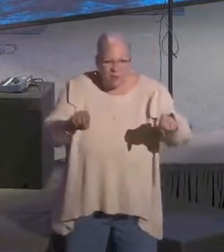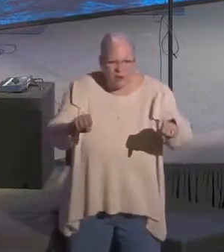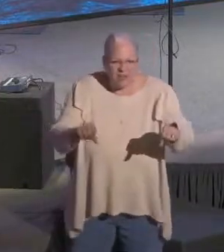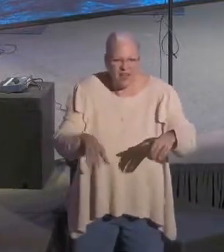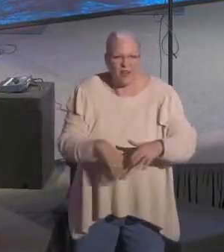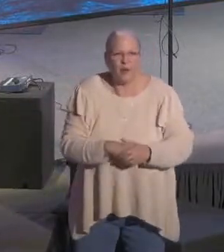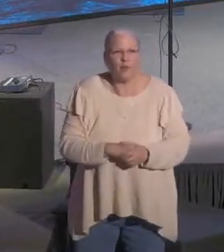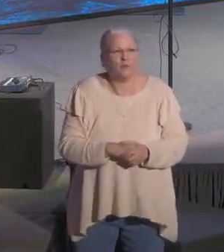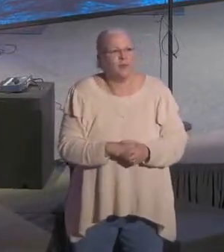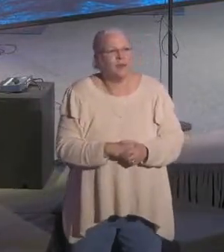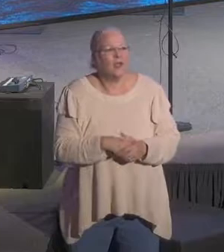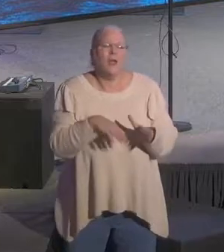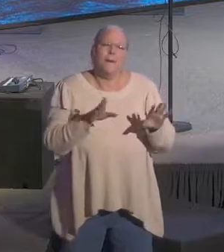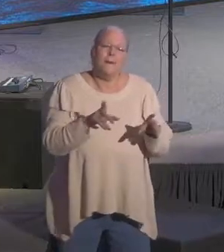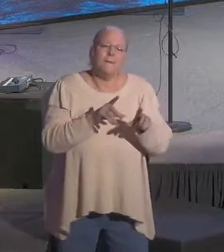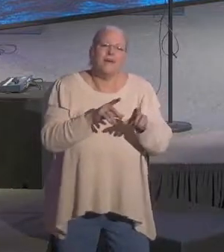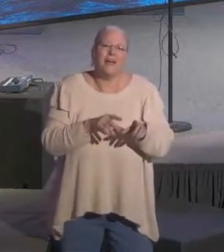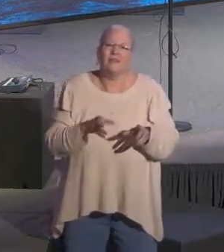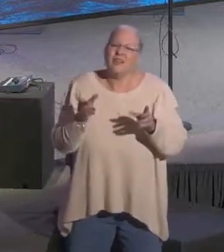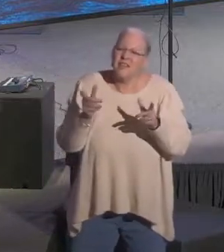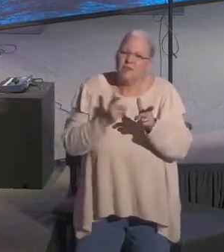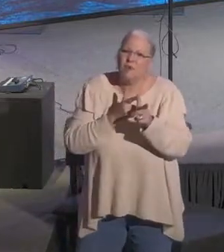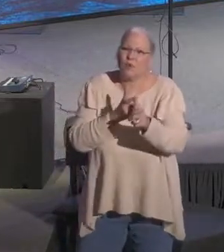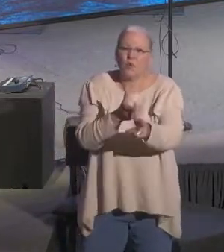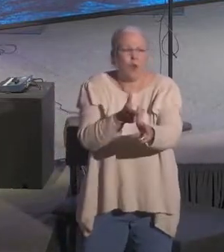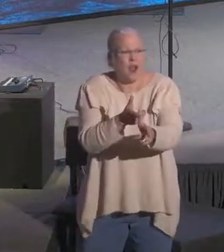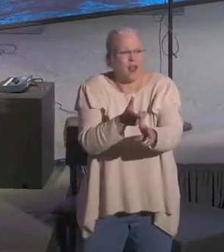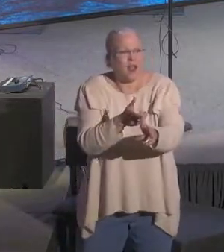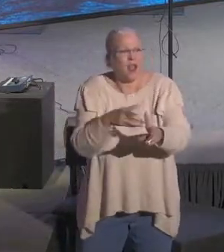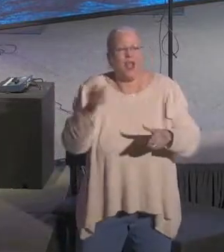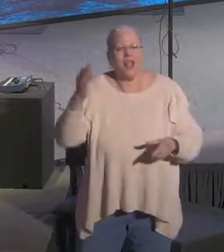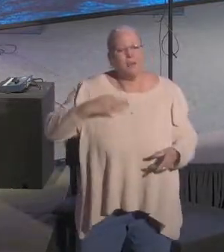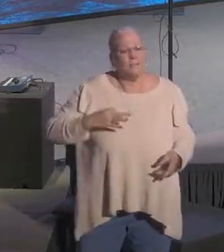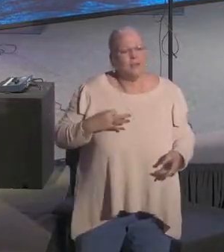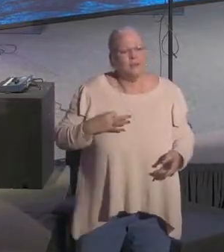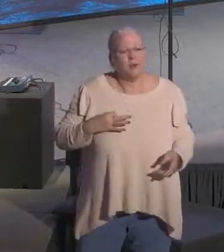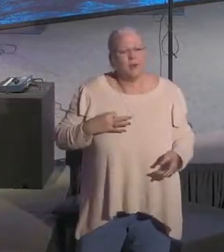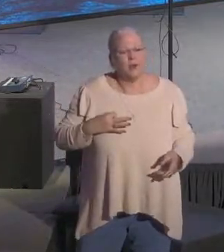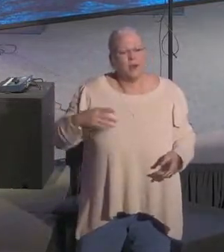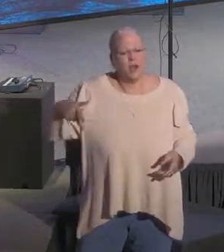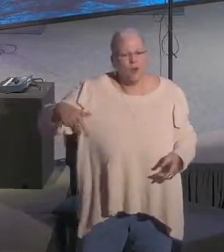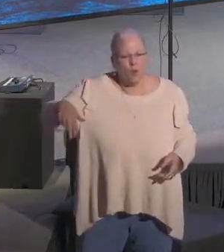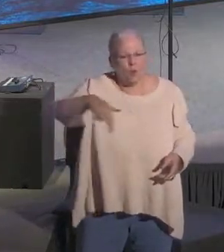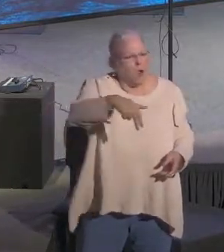running down toward the North Shore where Heinz Field is, I still call it Heinz Field. I don't care what they call it.